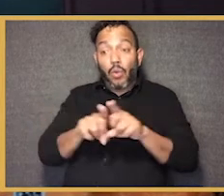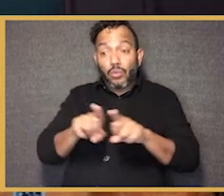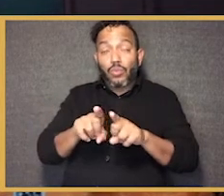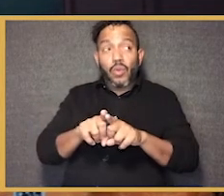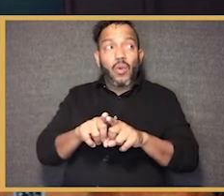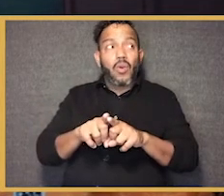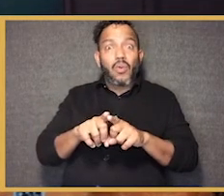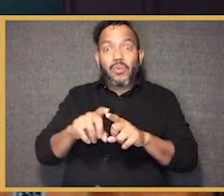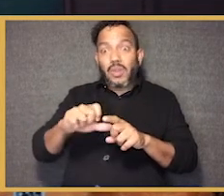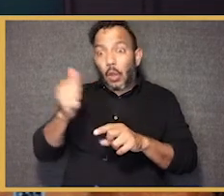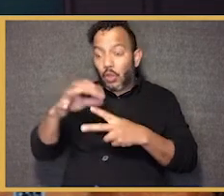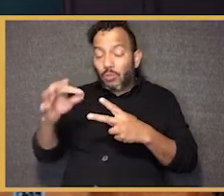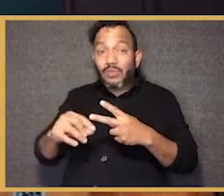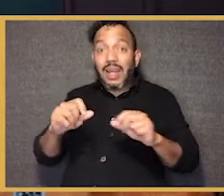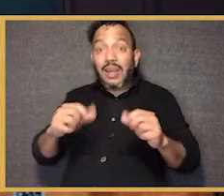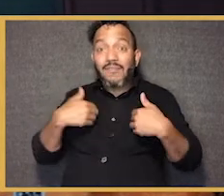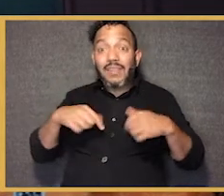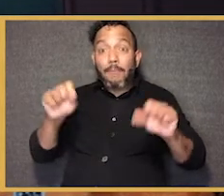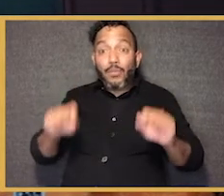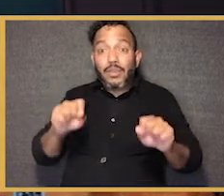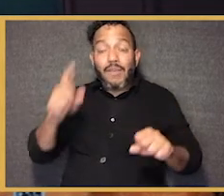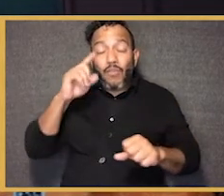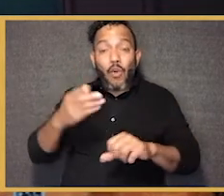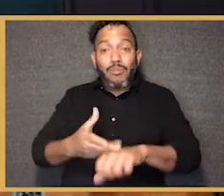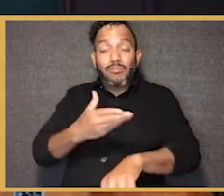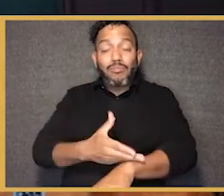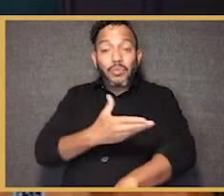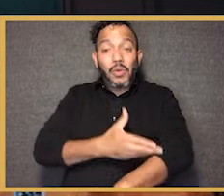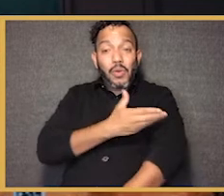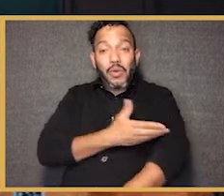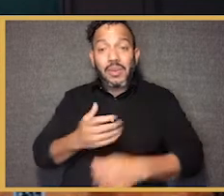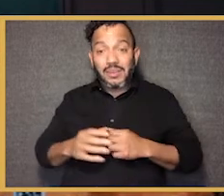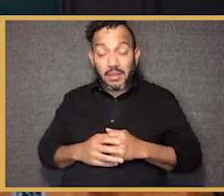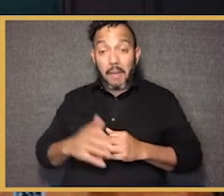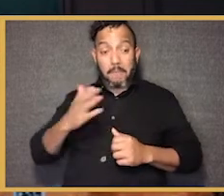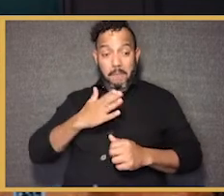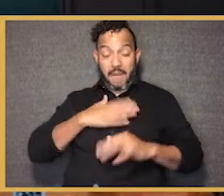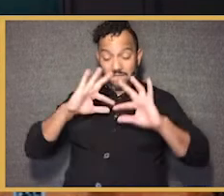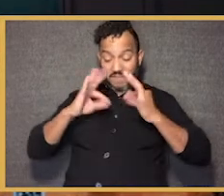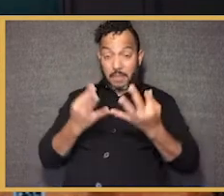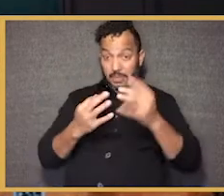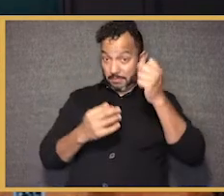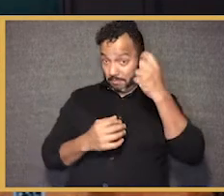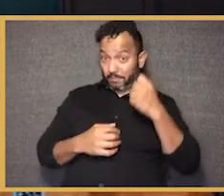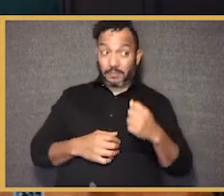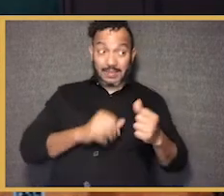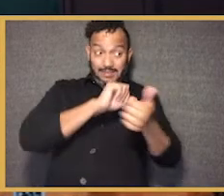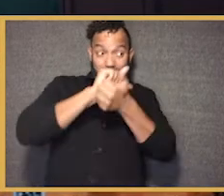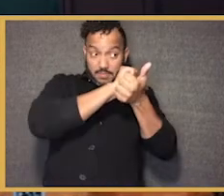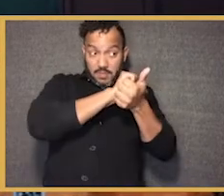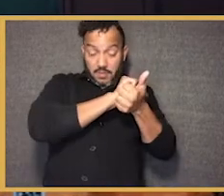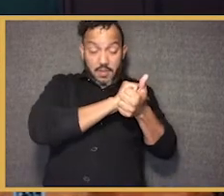also the potential for progress. And we've gone in my family in four generations